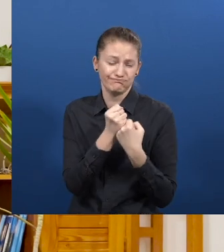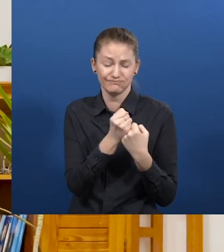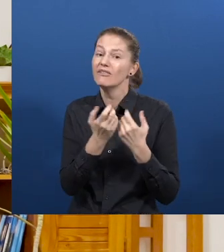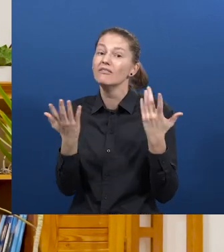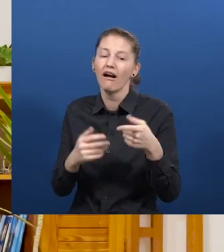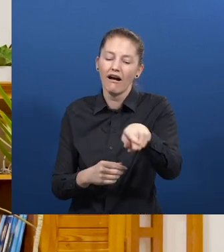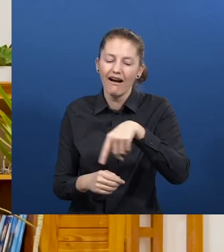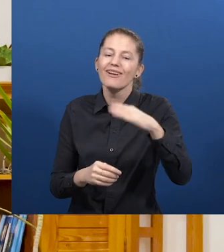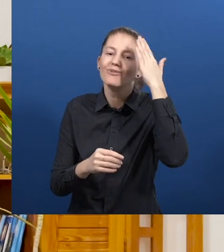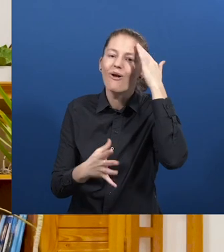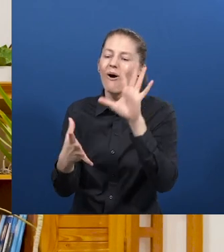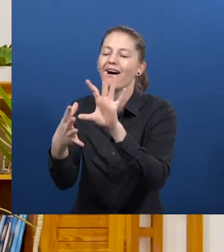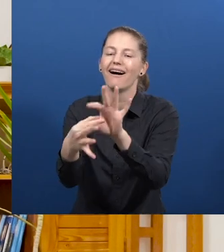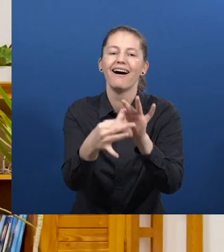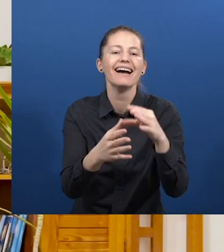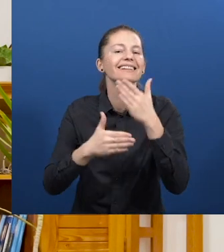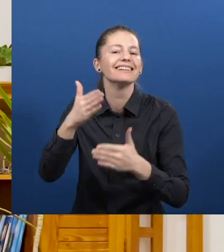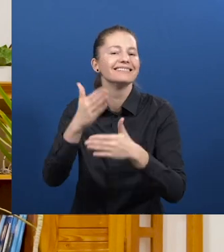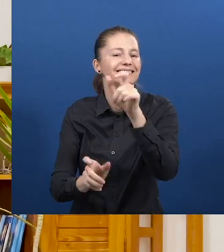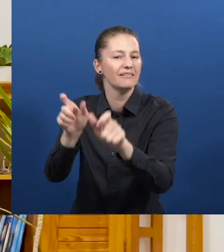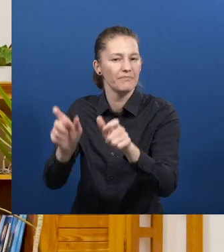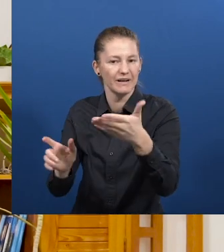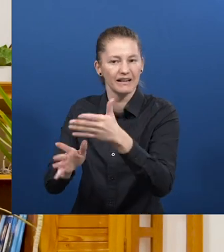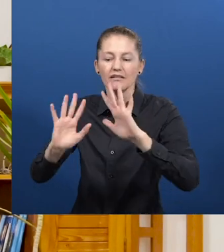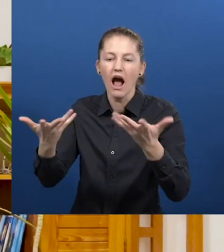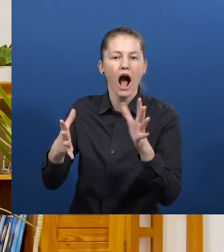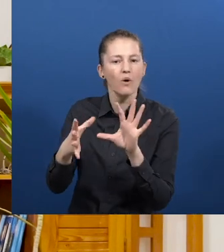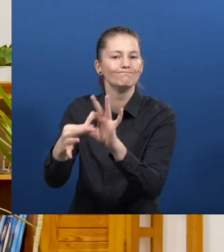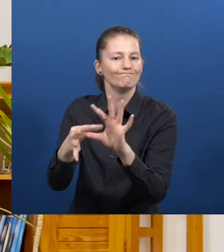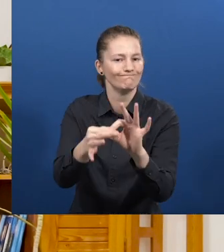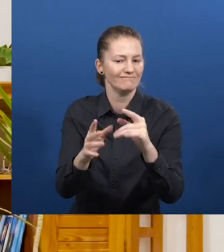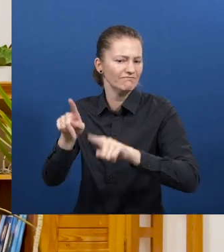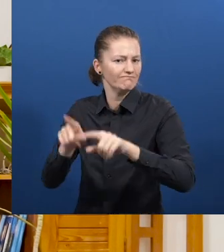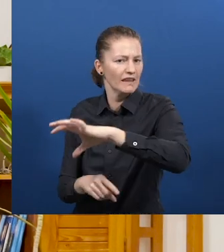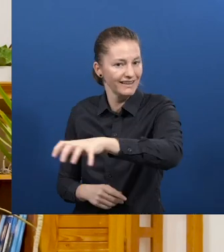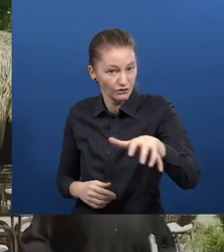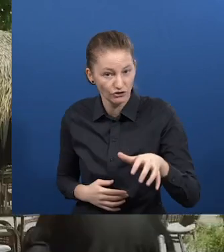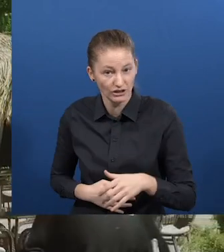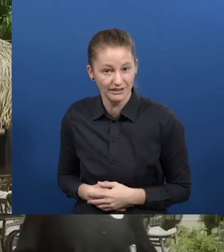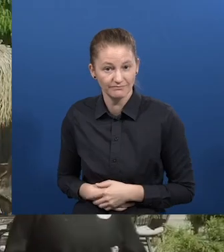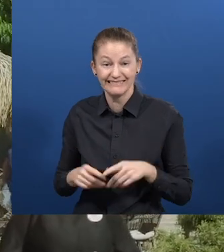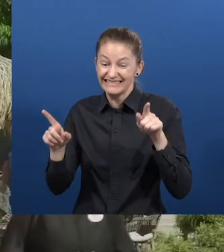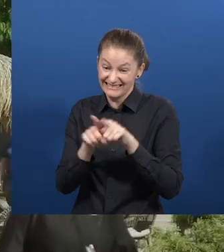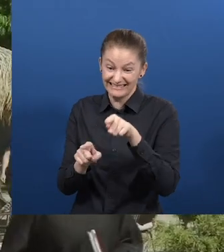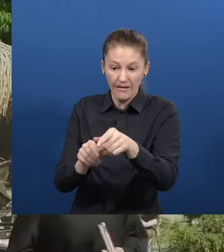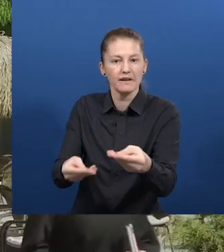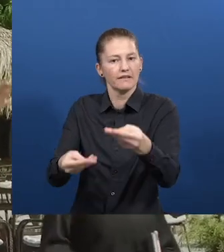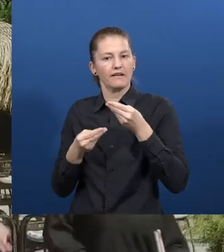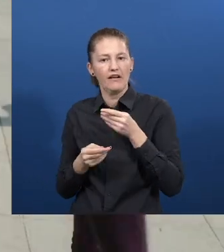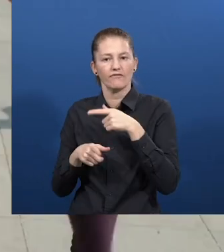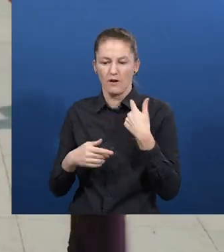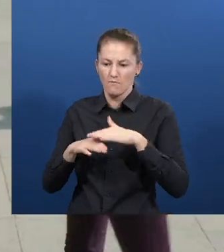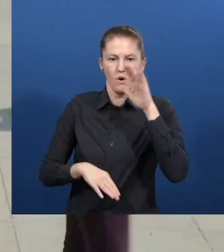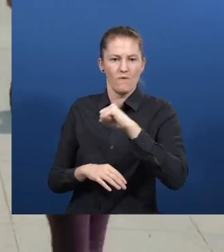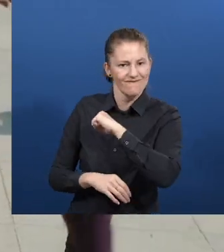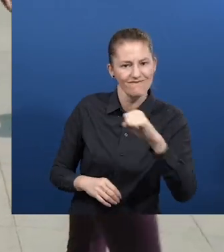the market in each of the respective countries. That would enable us to grow faster as well as develop better strategies to tackle the issues